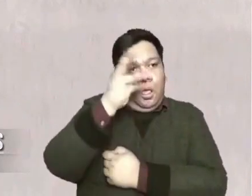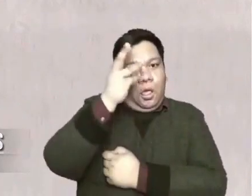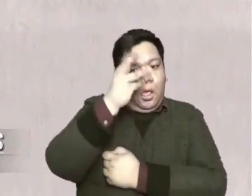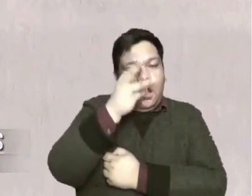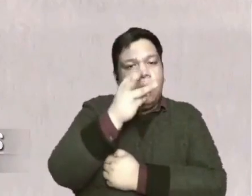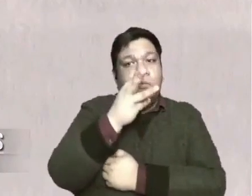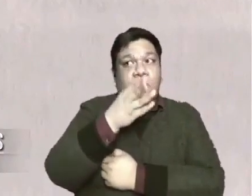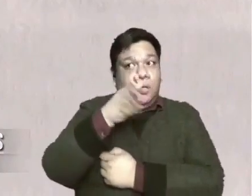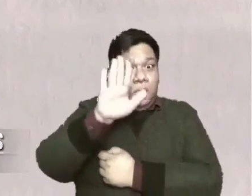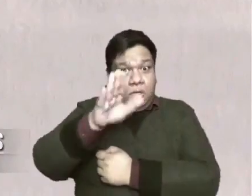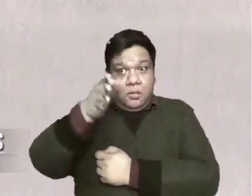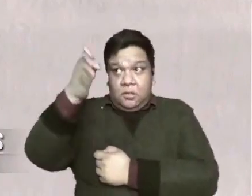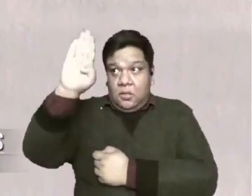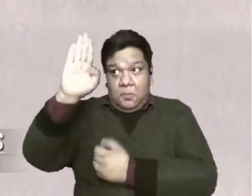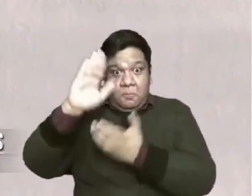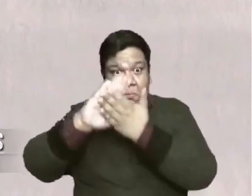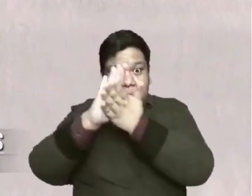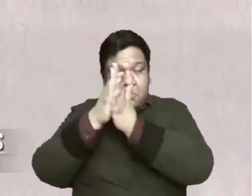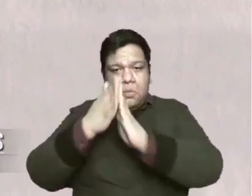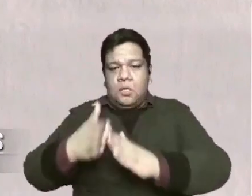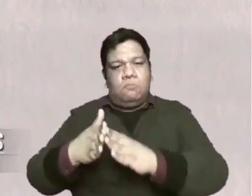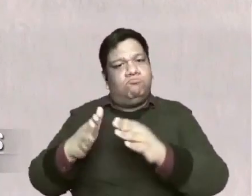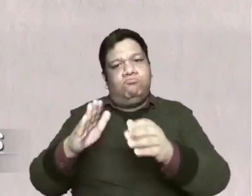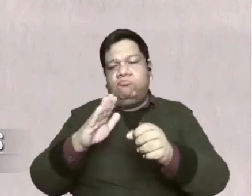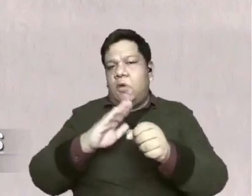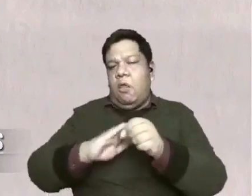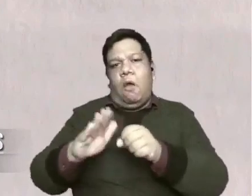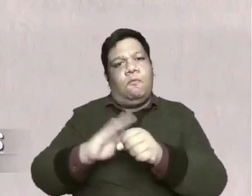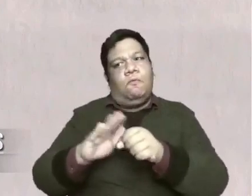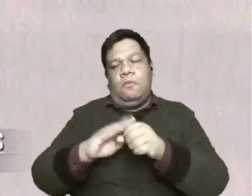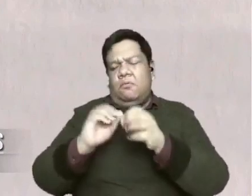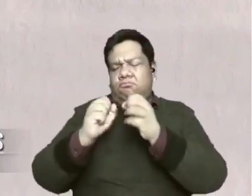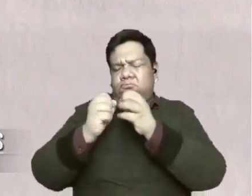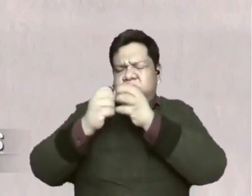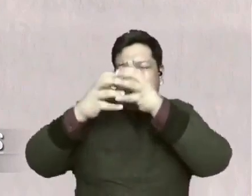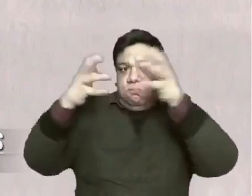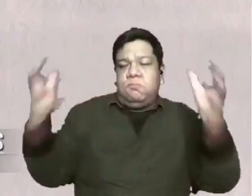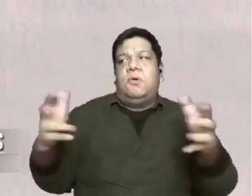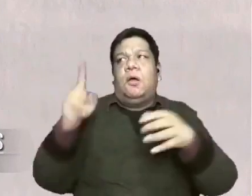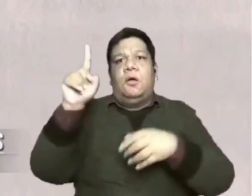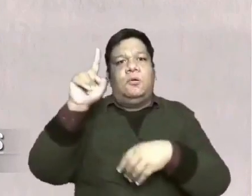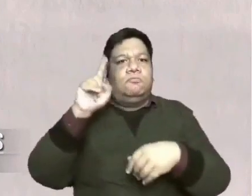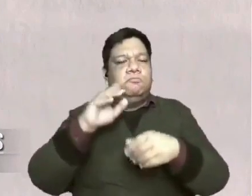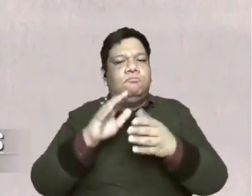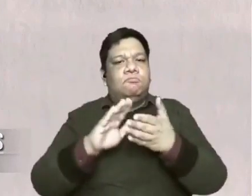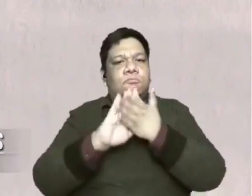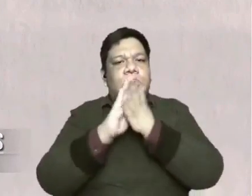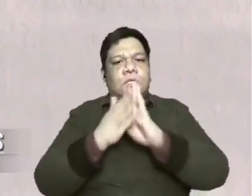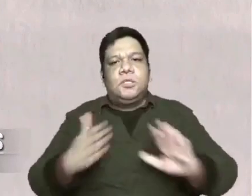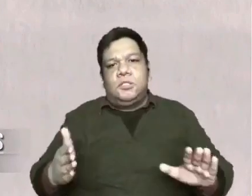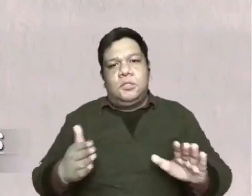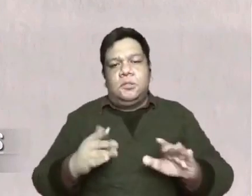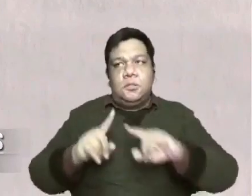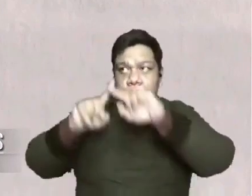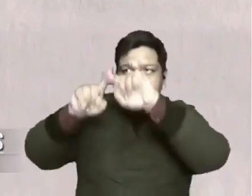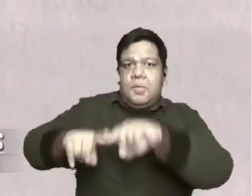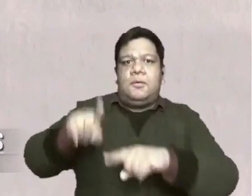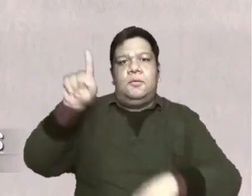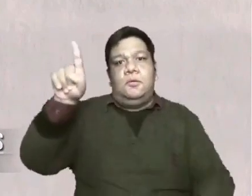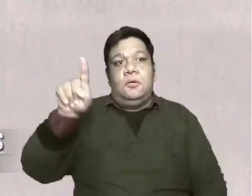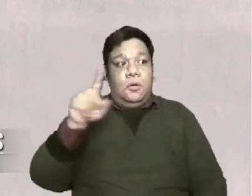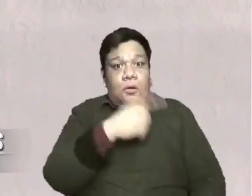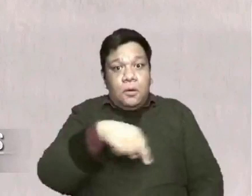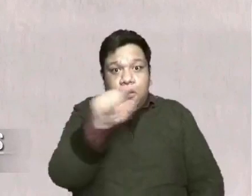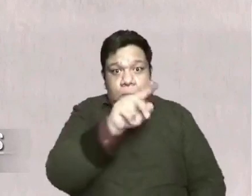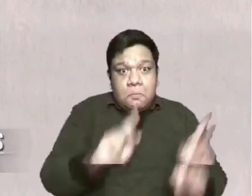and God's peace is abundant praise the Lord when you depend upon him it just defies